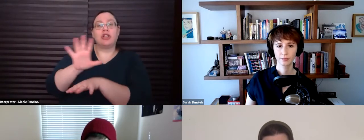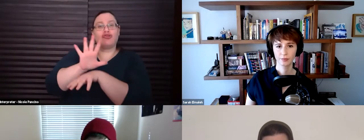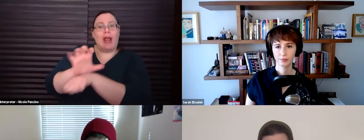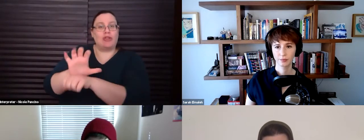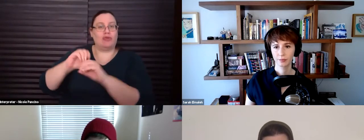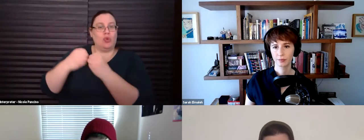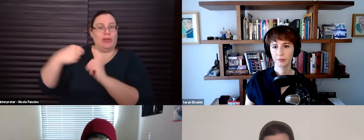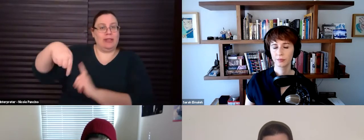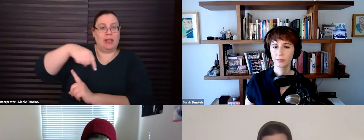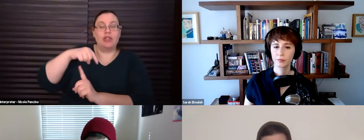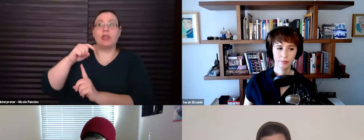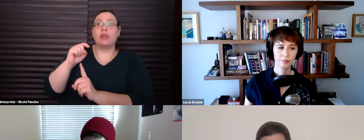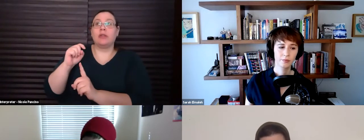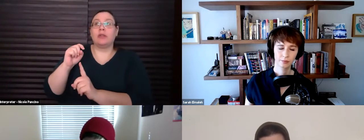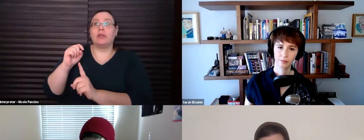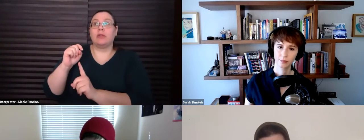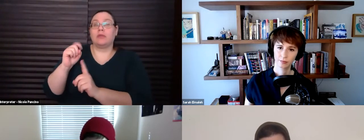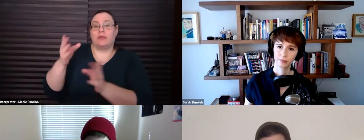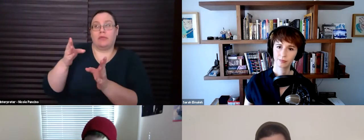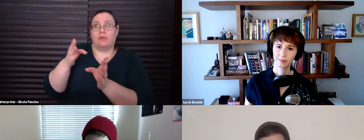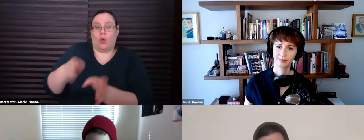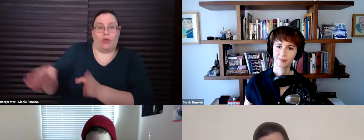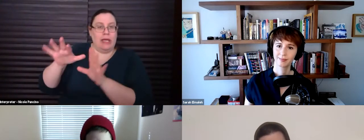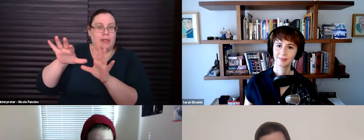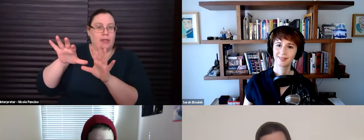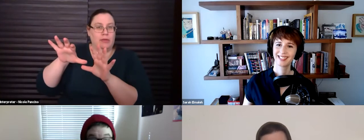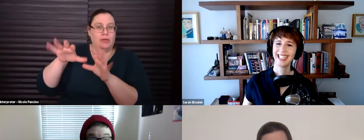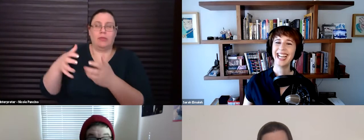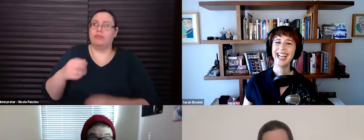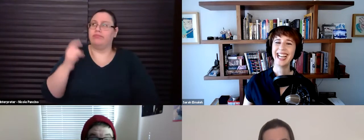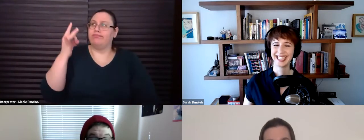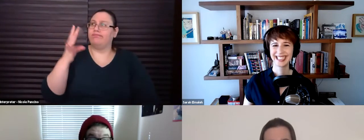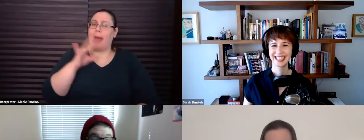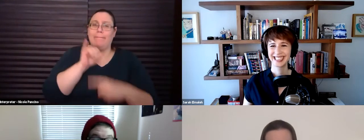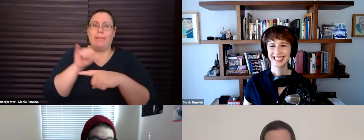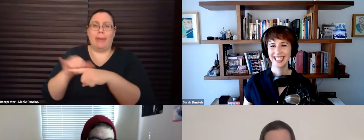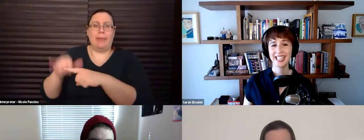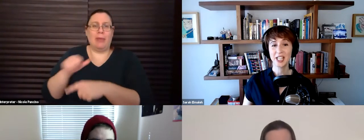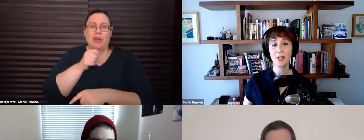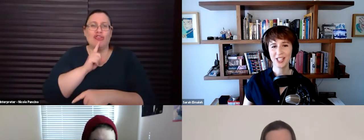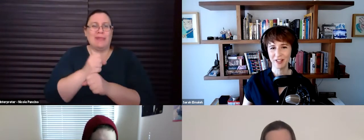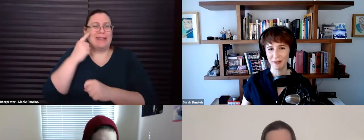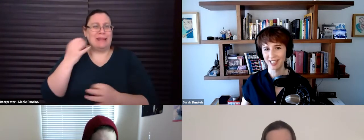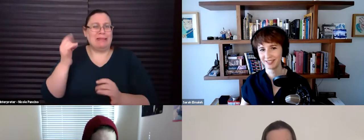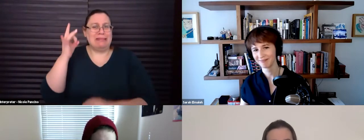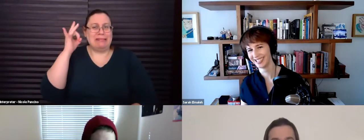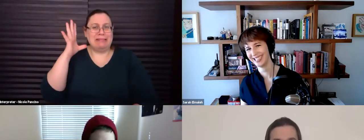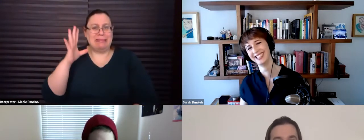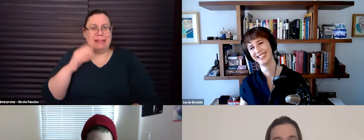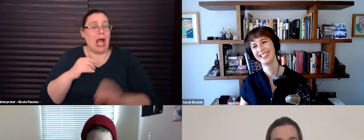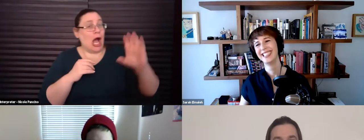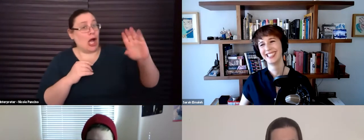um, organizing group. Boy, those were words. Uh, essentially, uh,